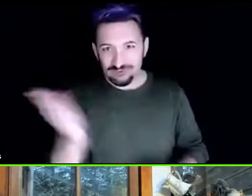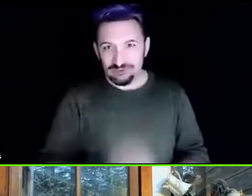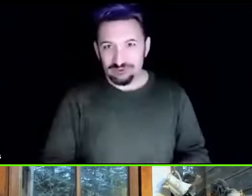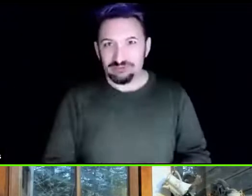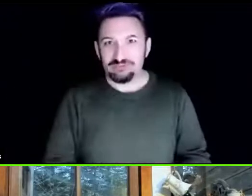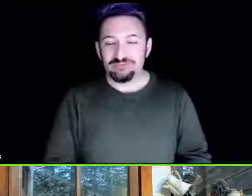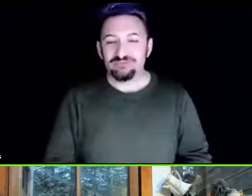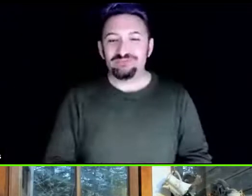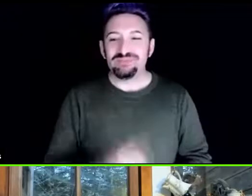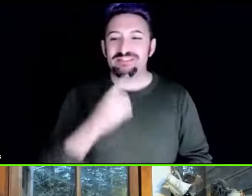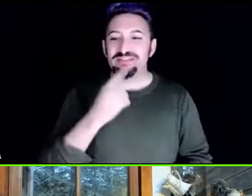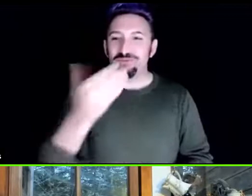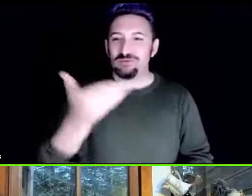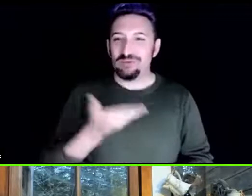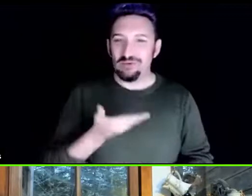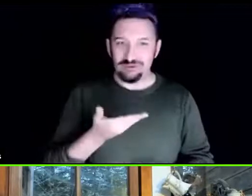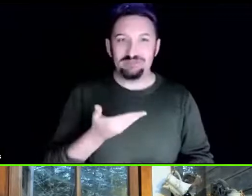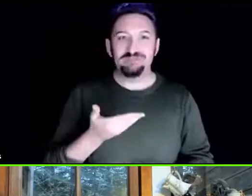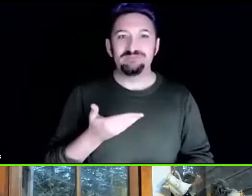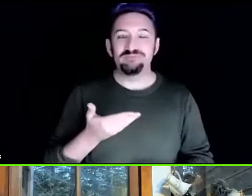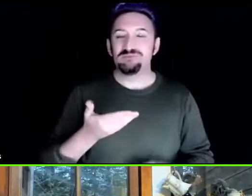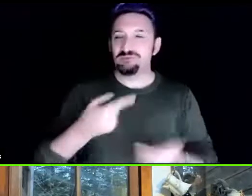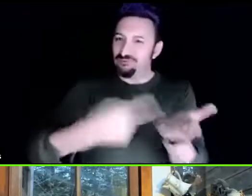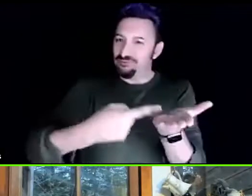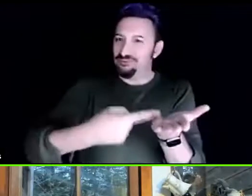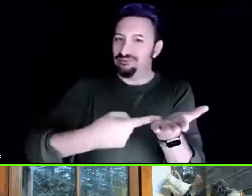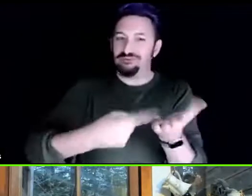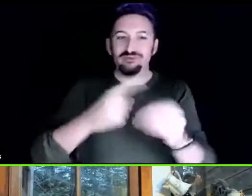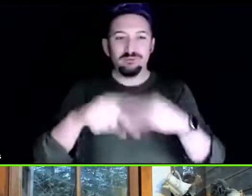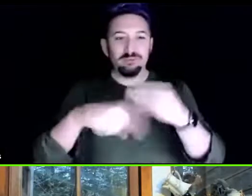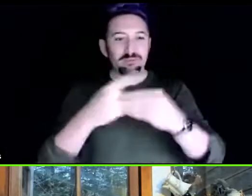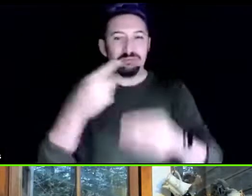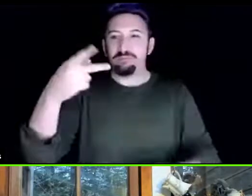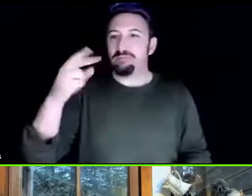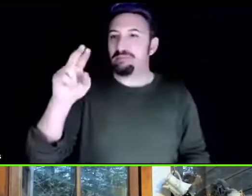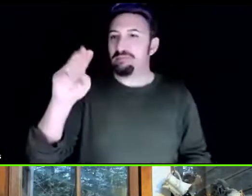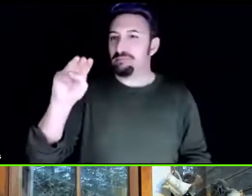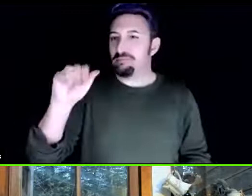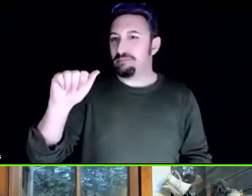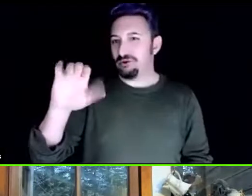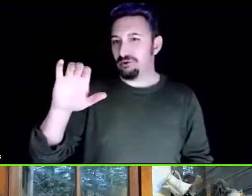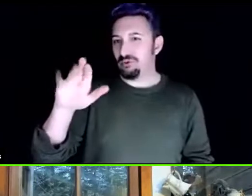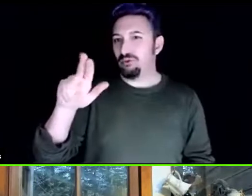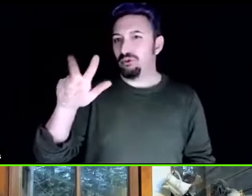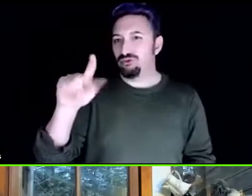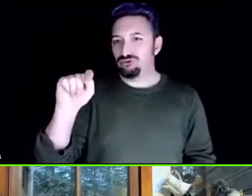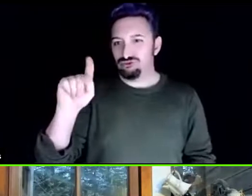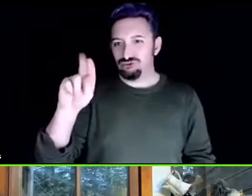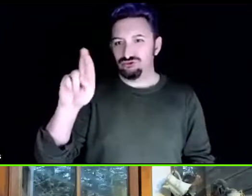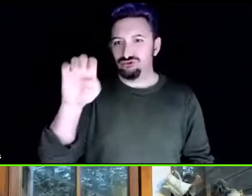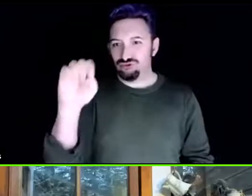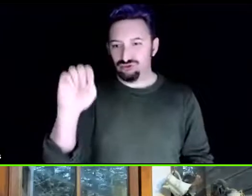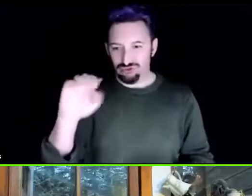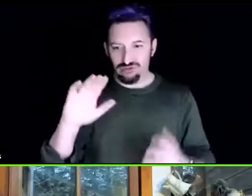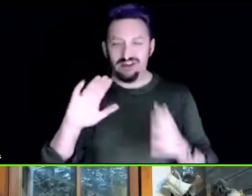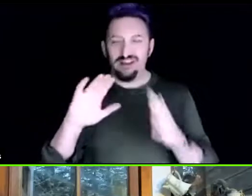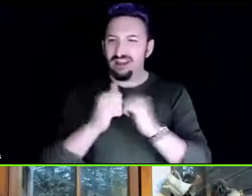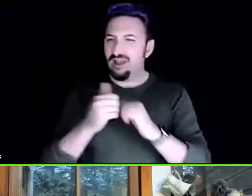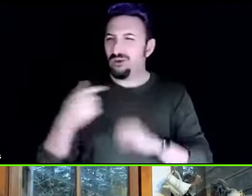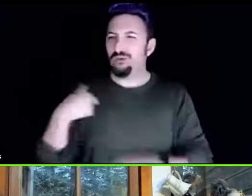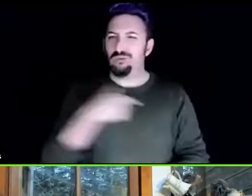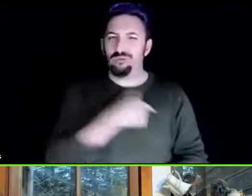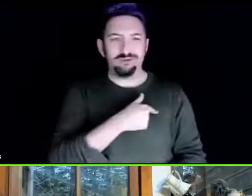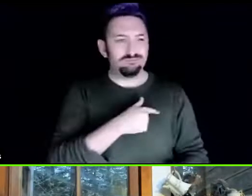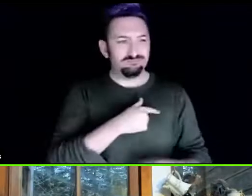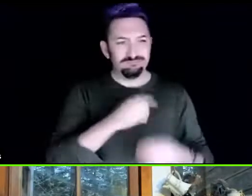welcome to this conversation about permaculture and how we take permaculture education further.